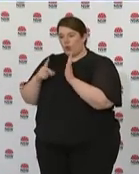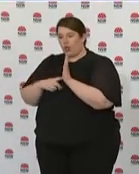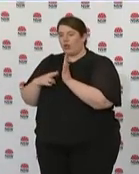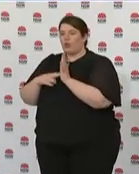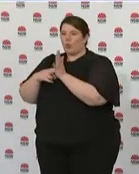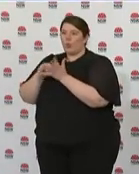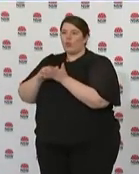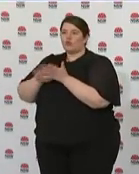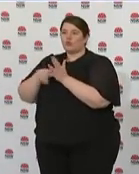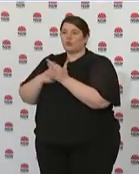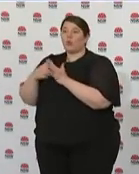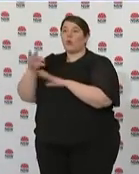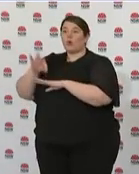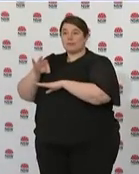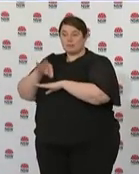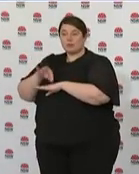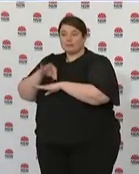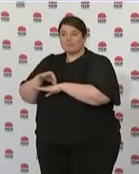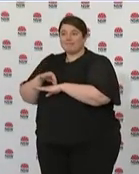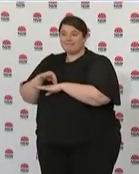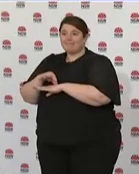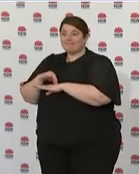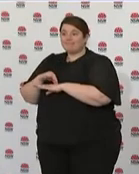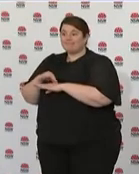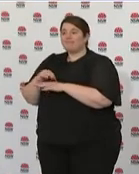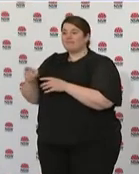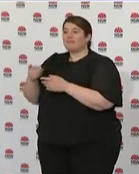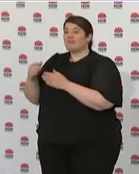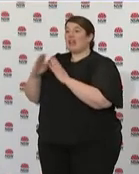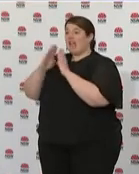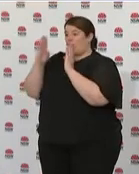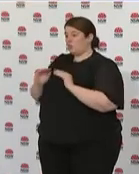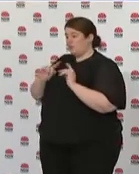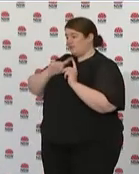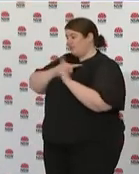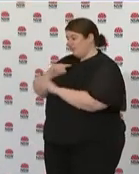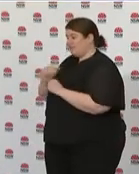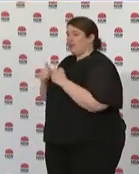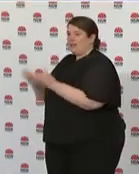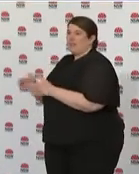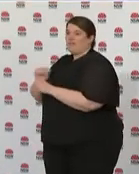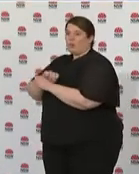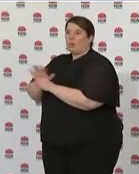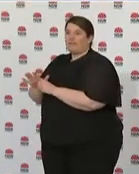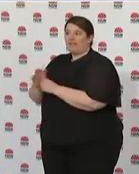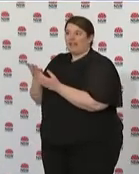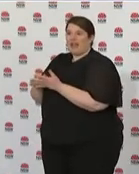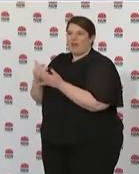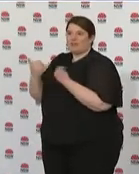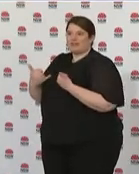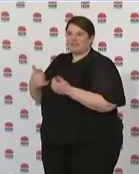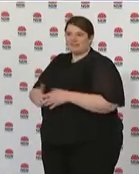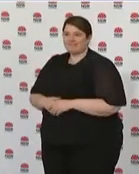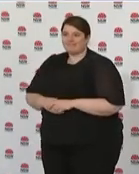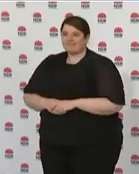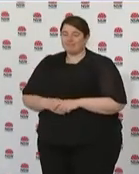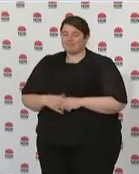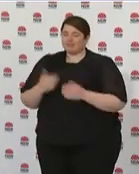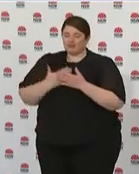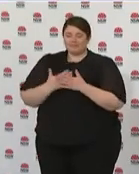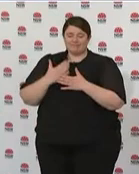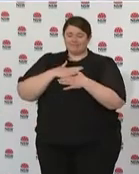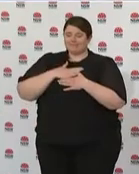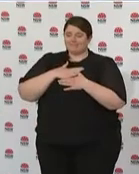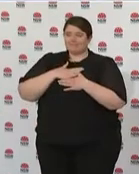not vaccinated and was a household contact of a confirmed case. Can I just extend my sincere sympathies to the families